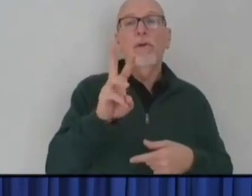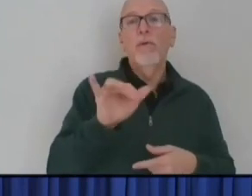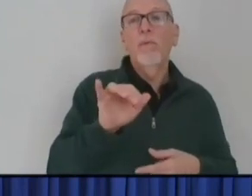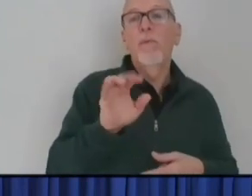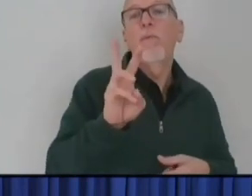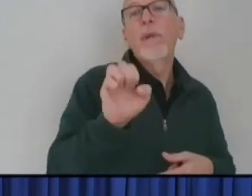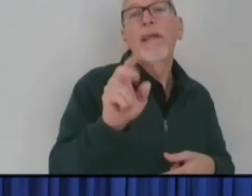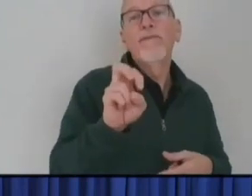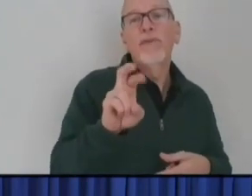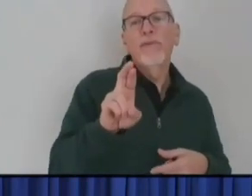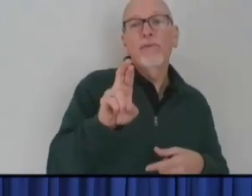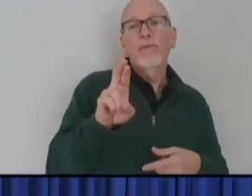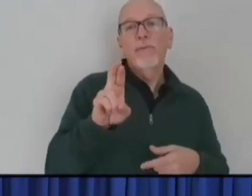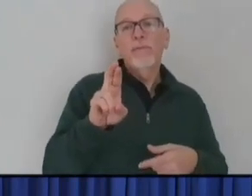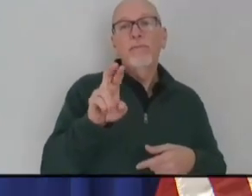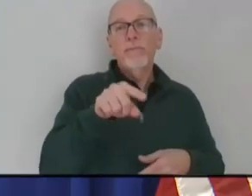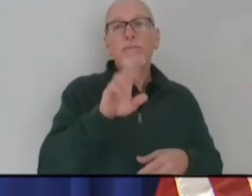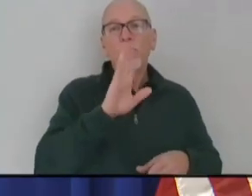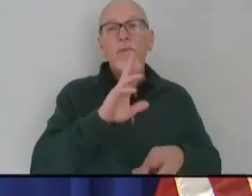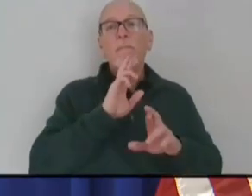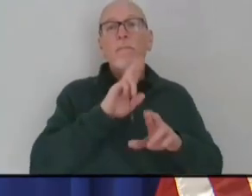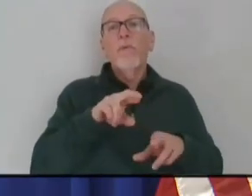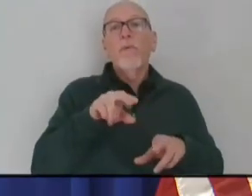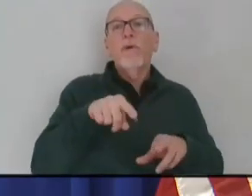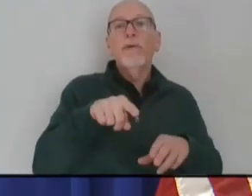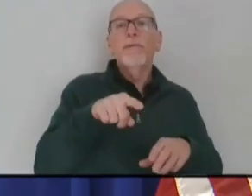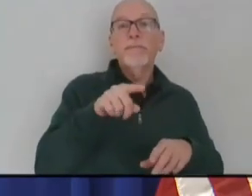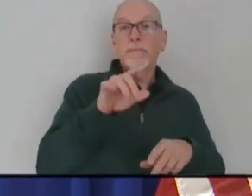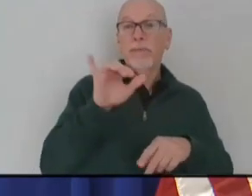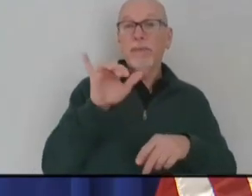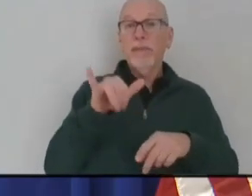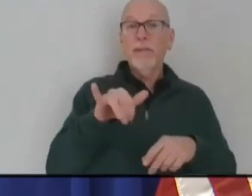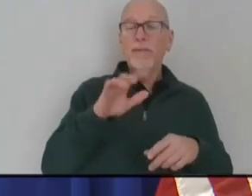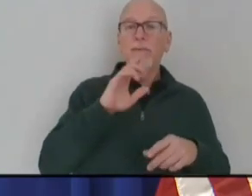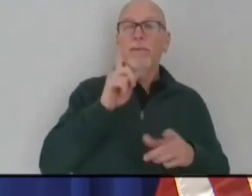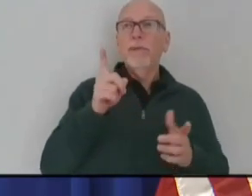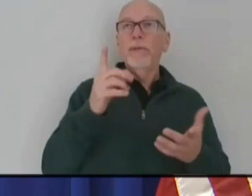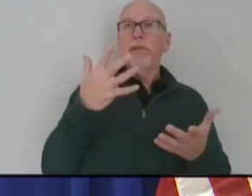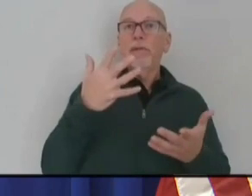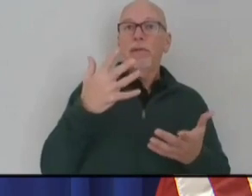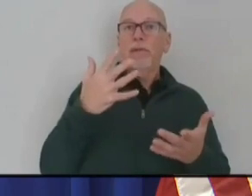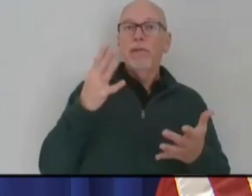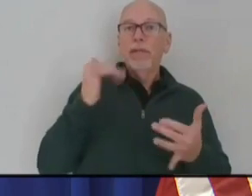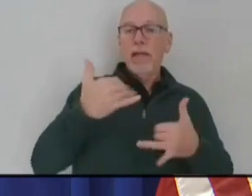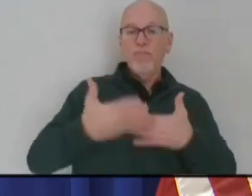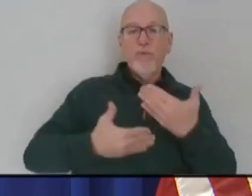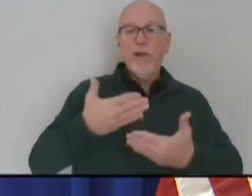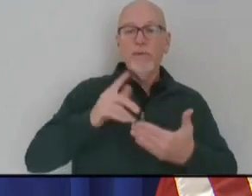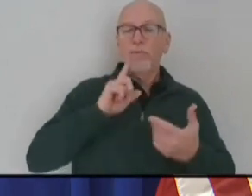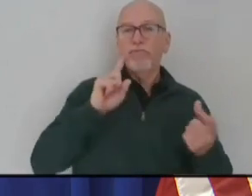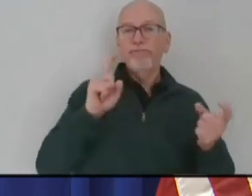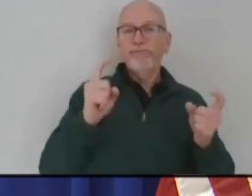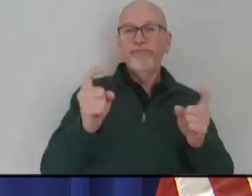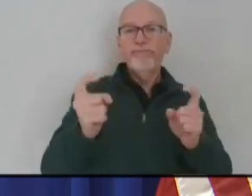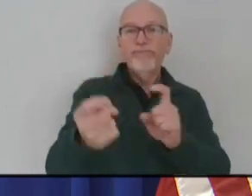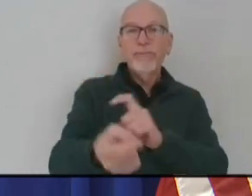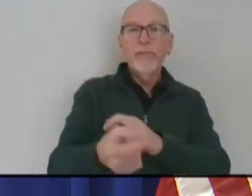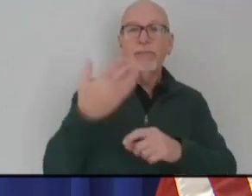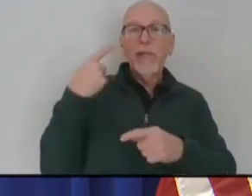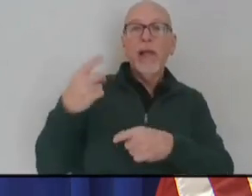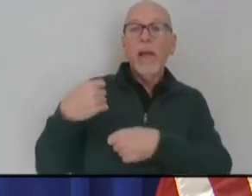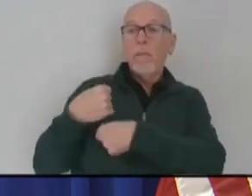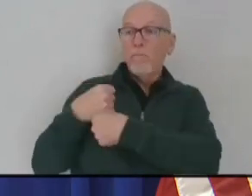her report, you know, this is an ever-changing, evolving process because as production, as